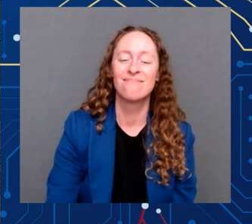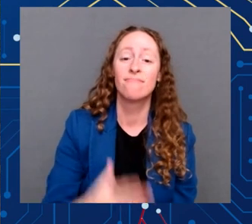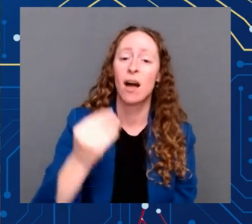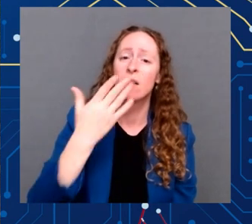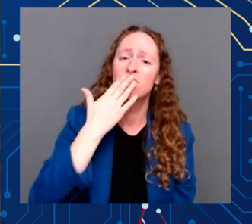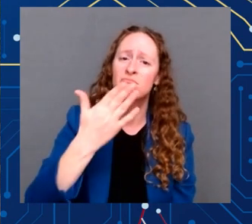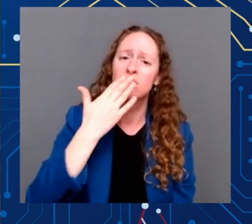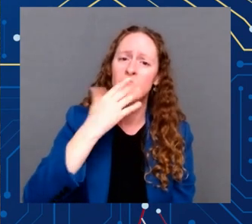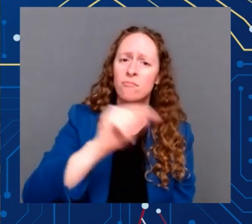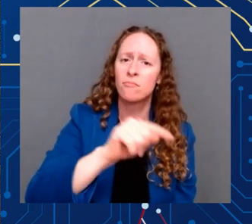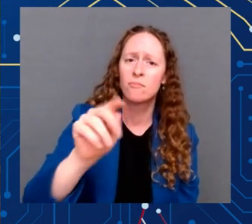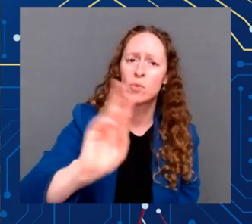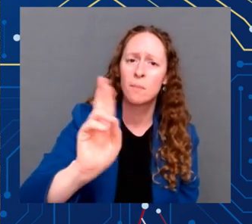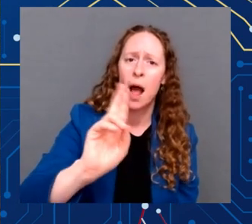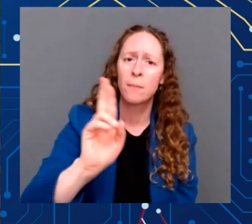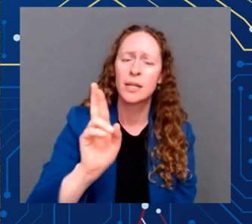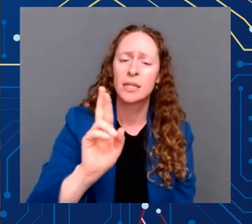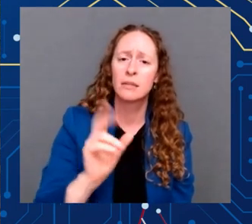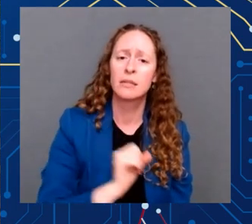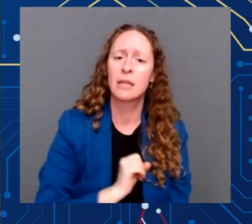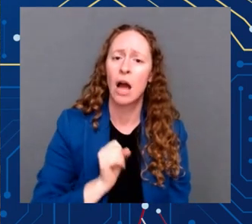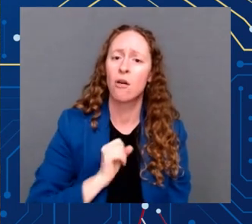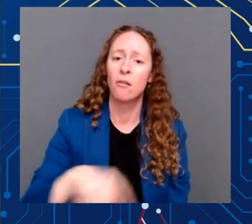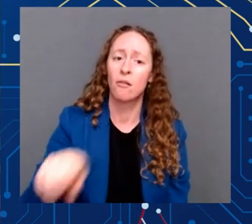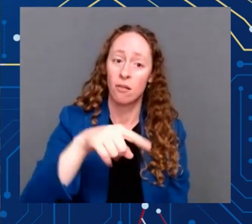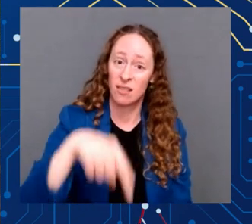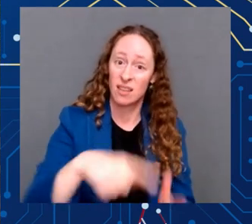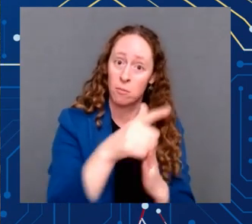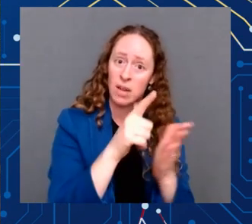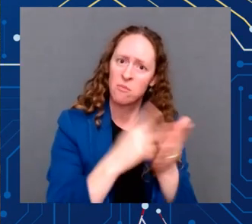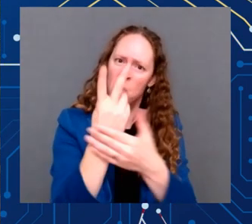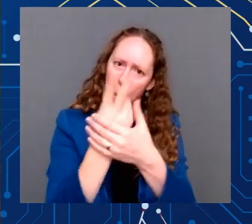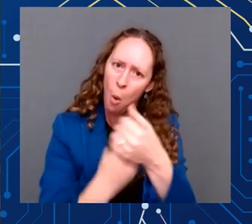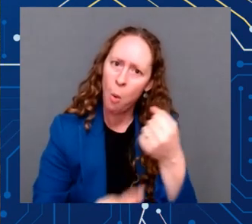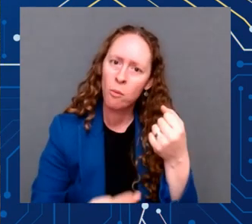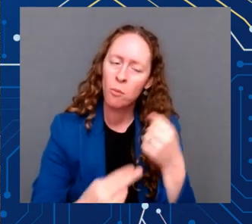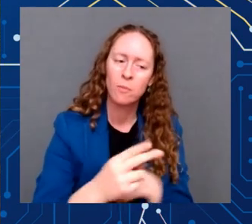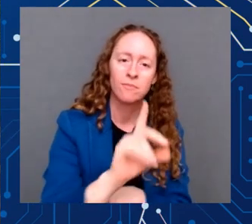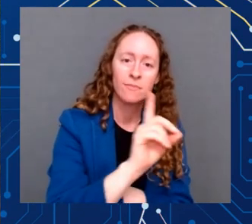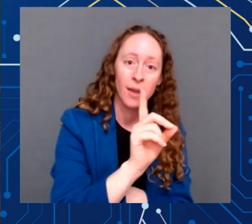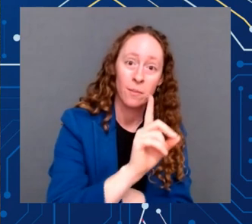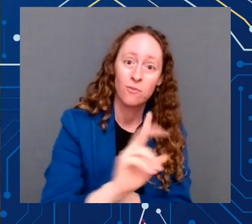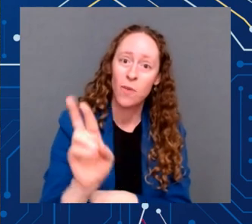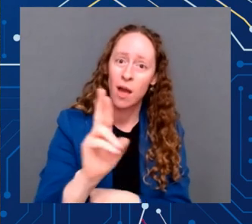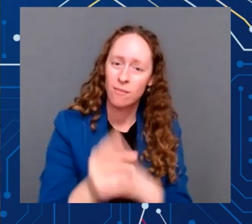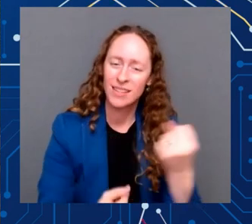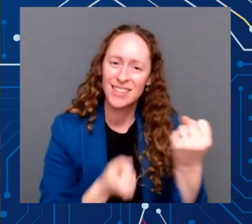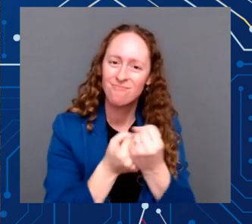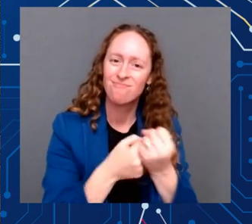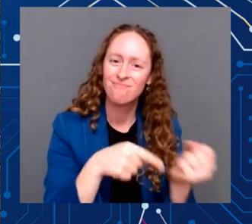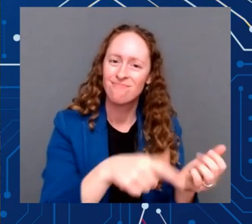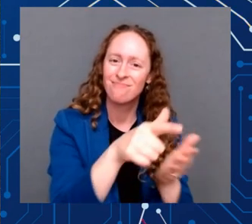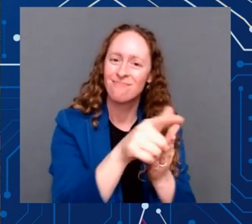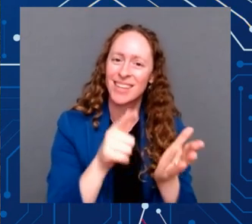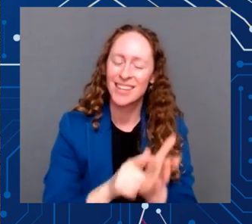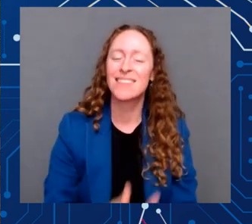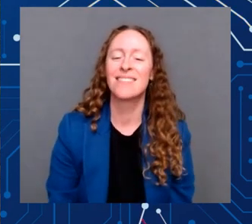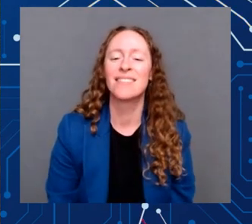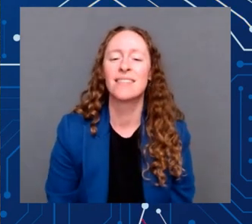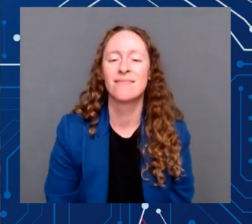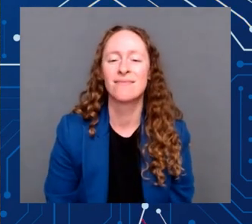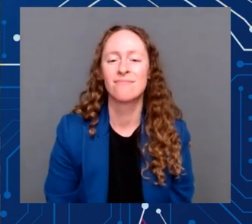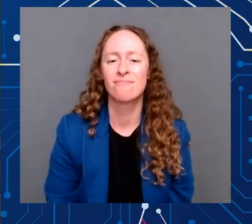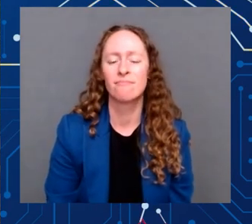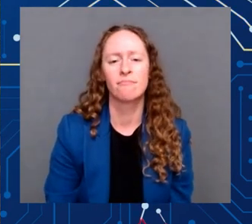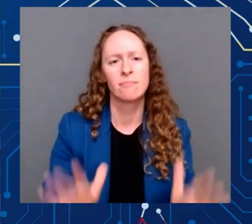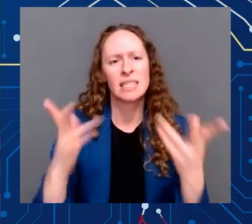The President and the Speaker and the leader insisted it would be bipartisan. And we are showing the world that America can get